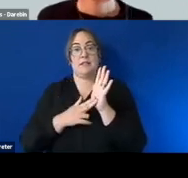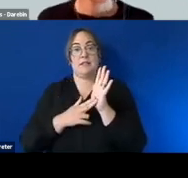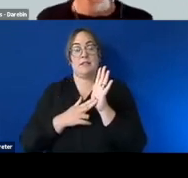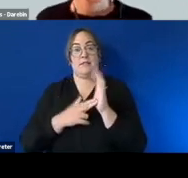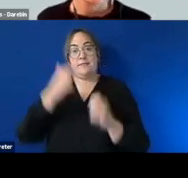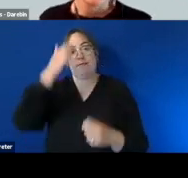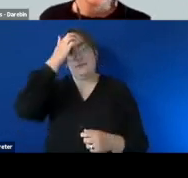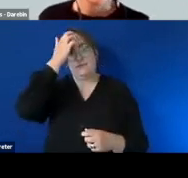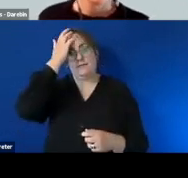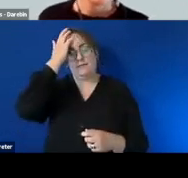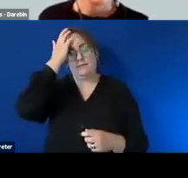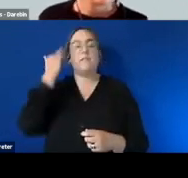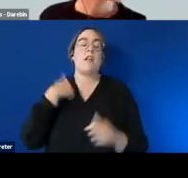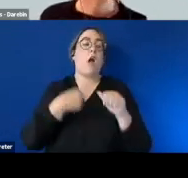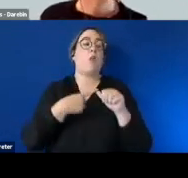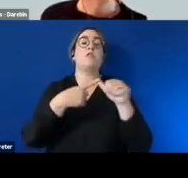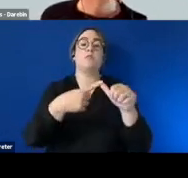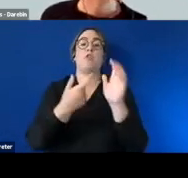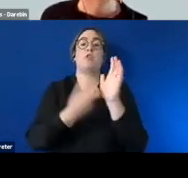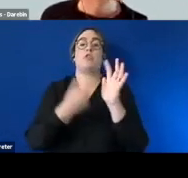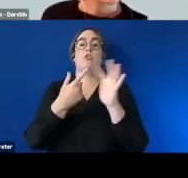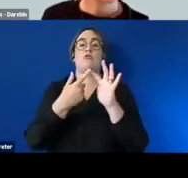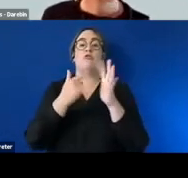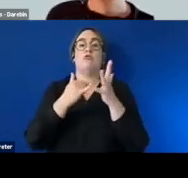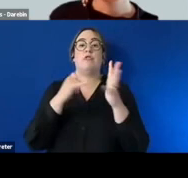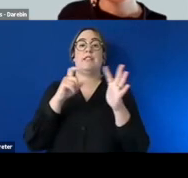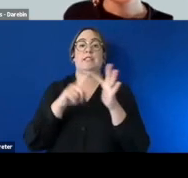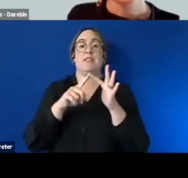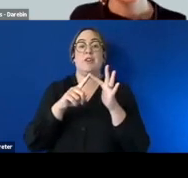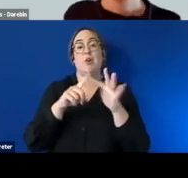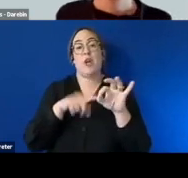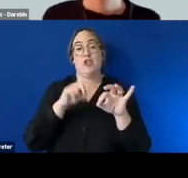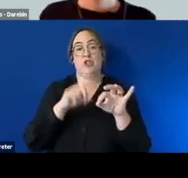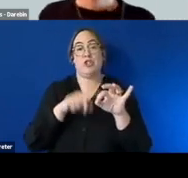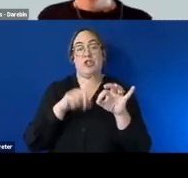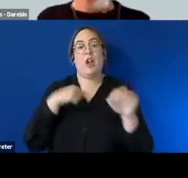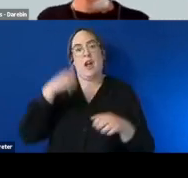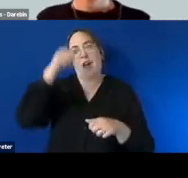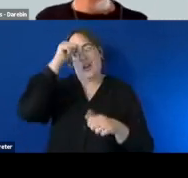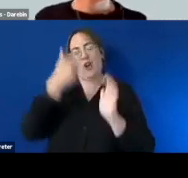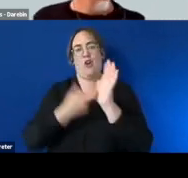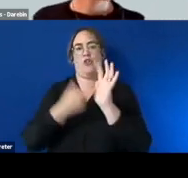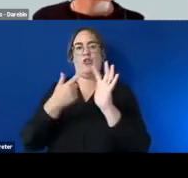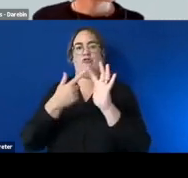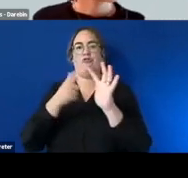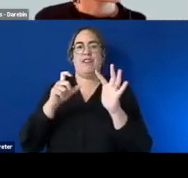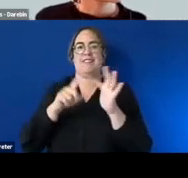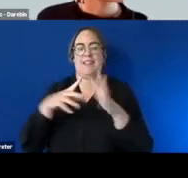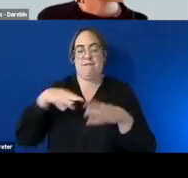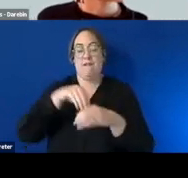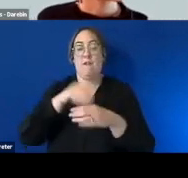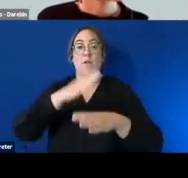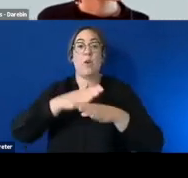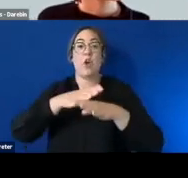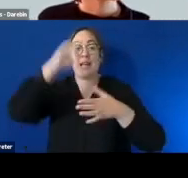um just responding to reese's question adding to what sue said um i know race is involved as well in work experience